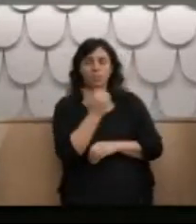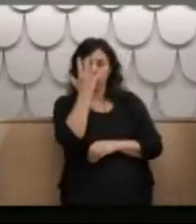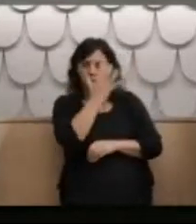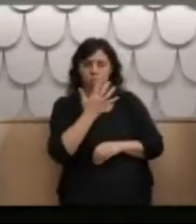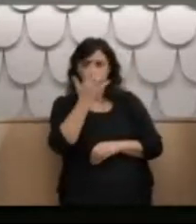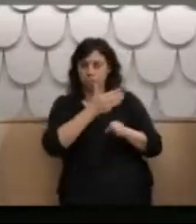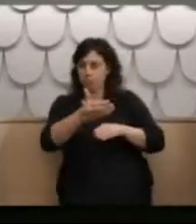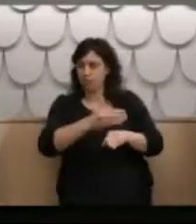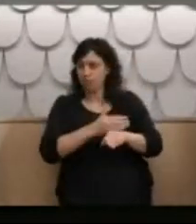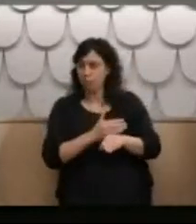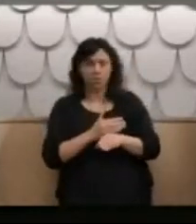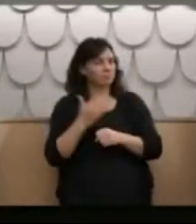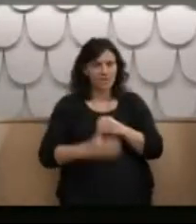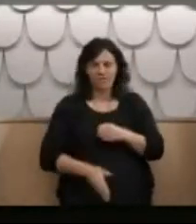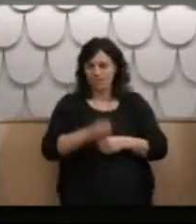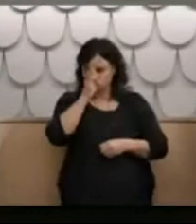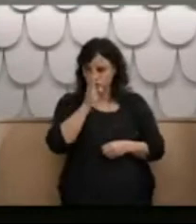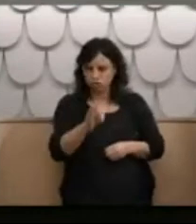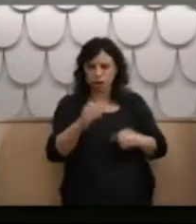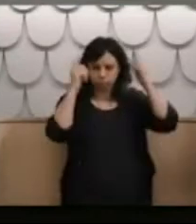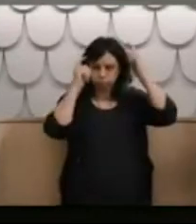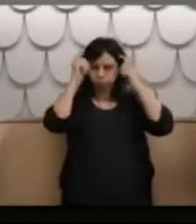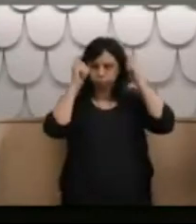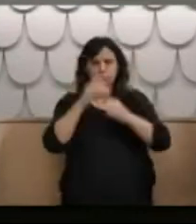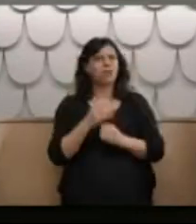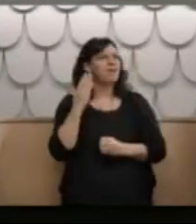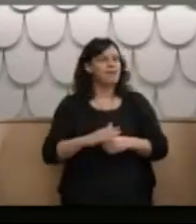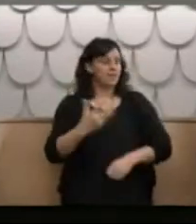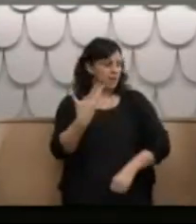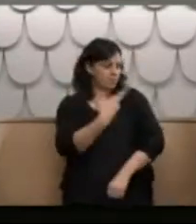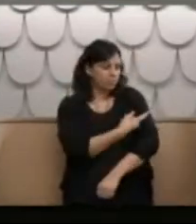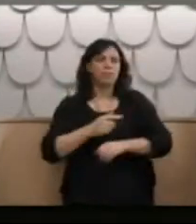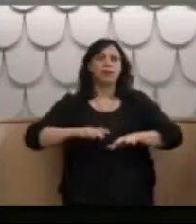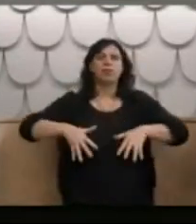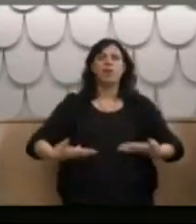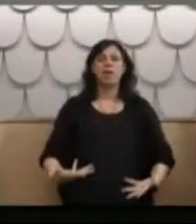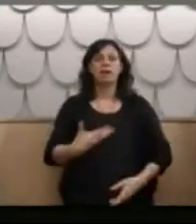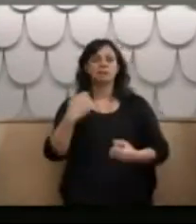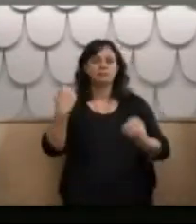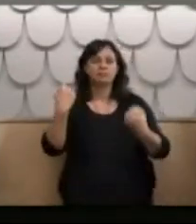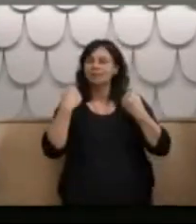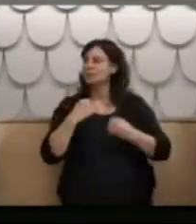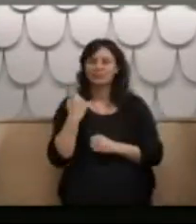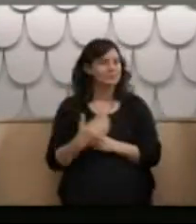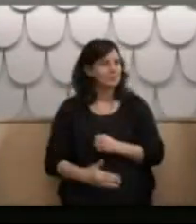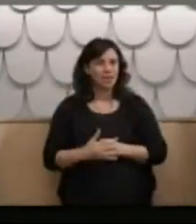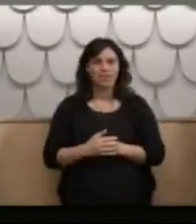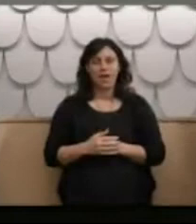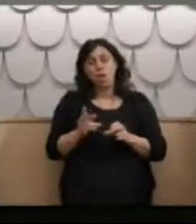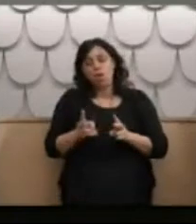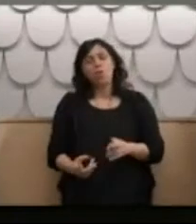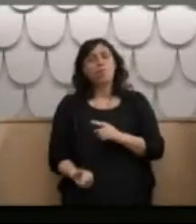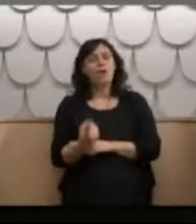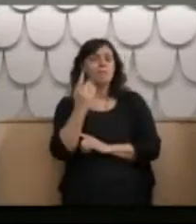I never got any anaesthetical muscle relaxant beforehand. It usually happened on a Friday.